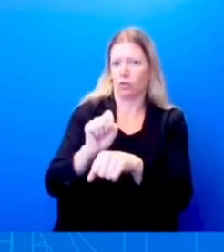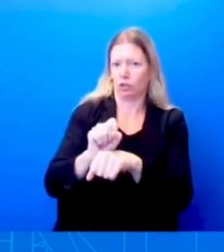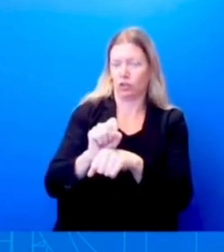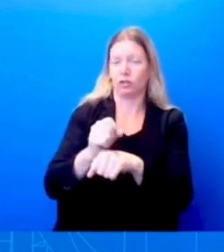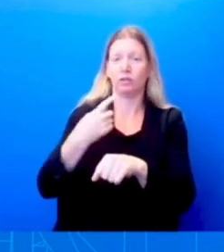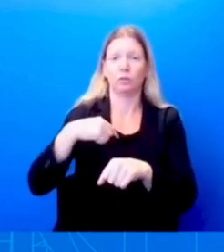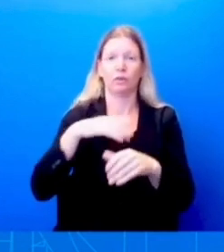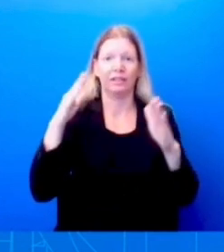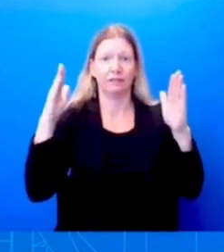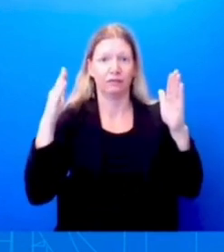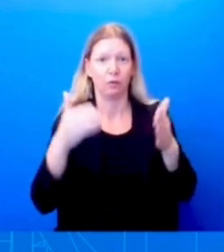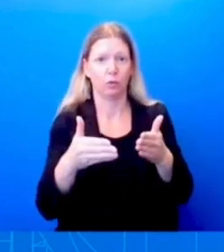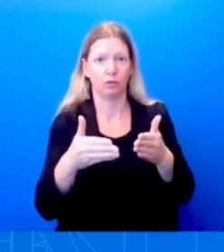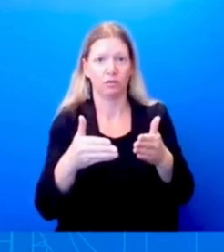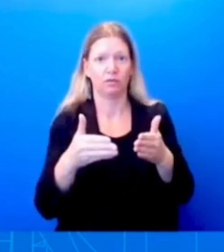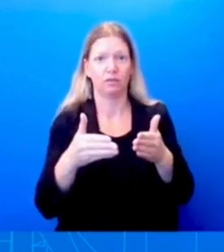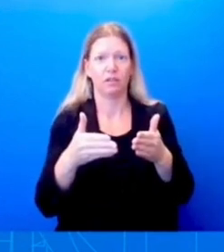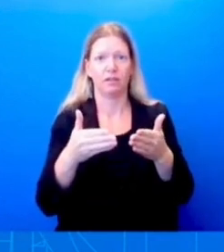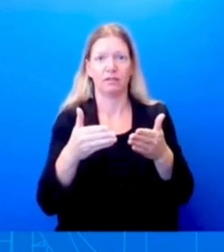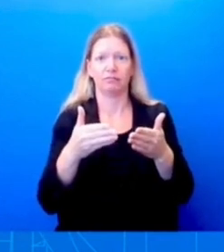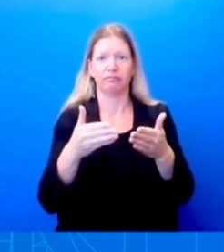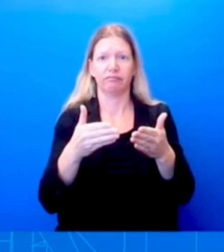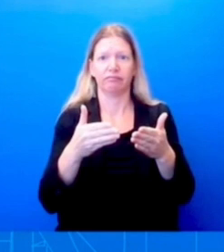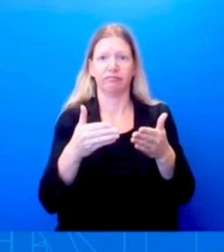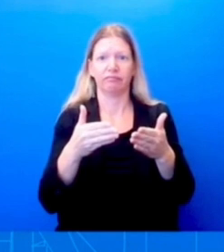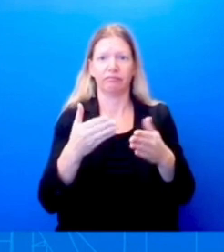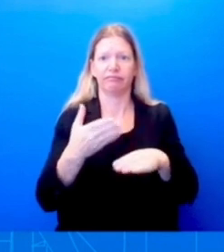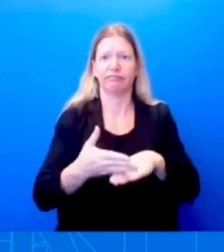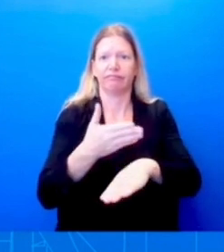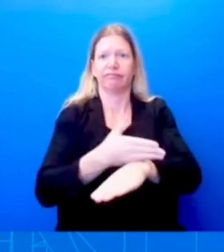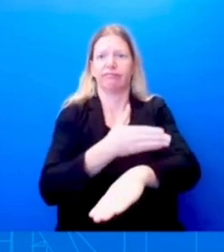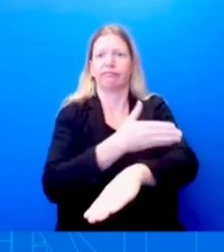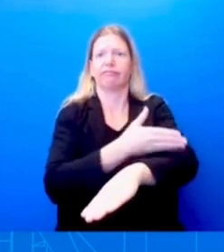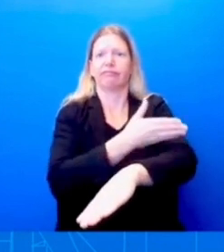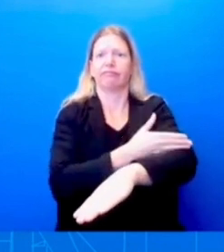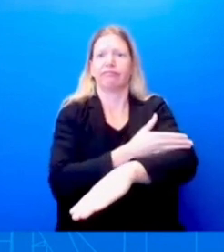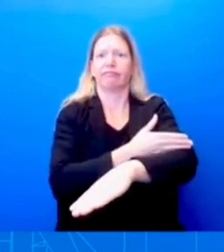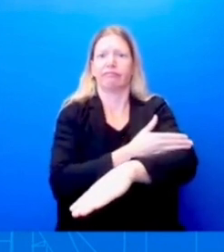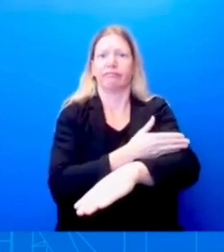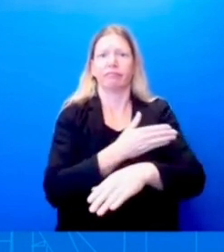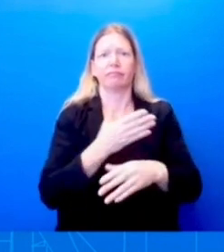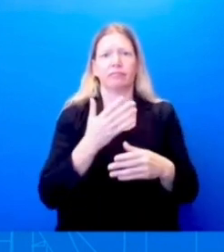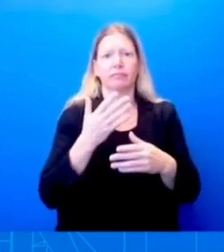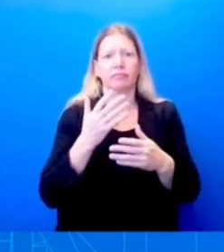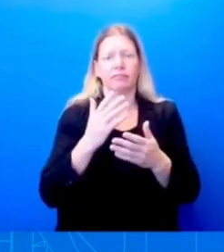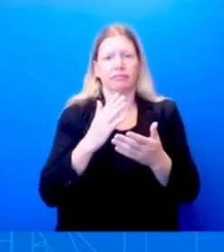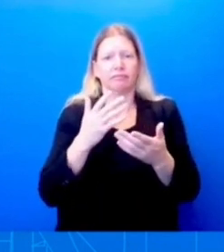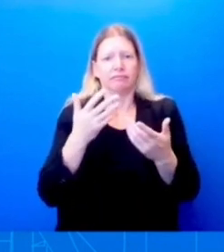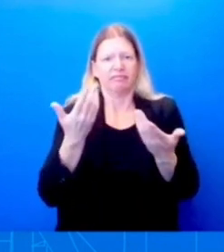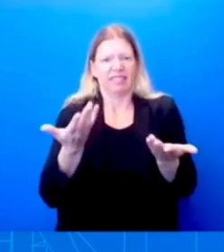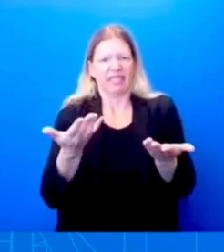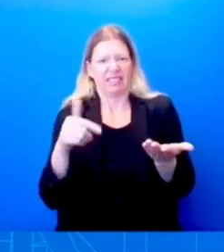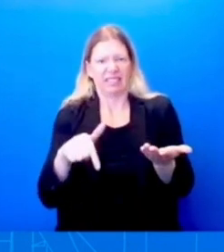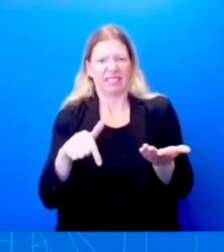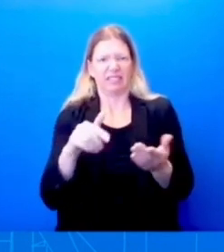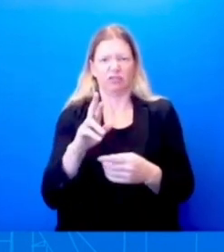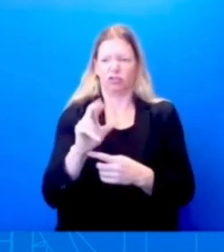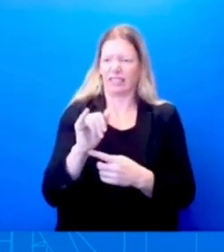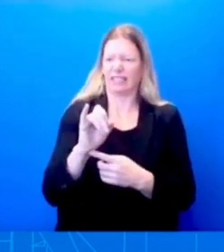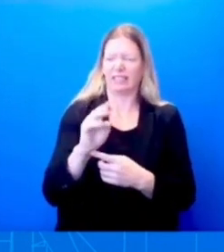it seems, a rising tide of not only racism, anti-Semitism, Islamophobia,